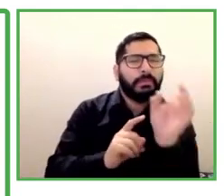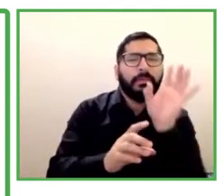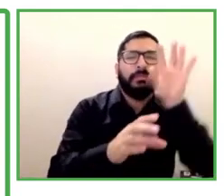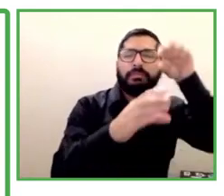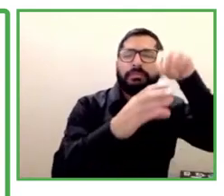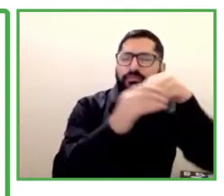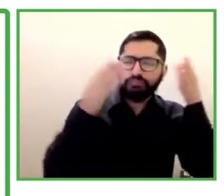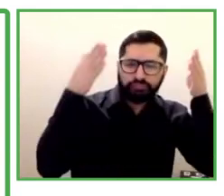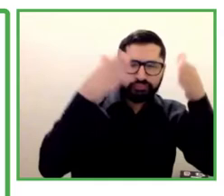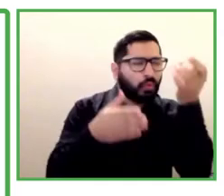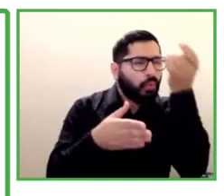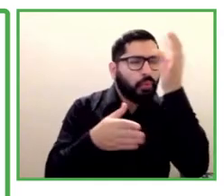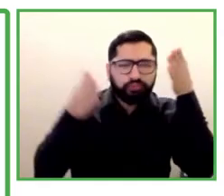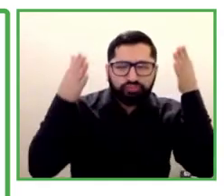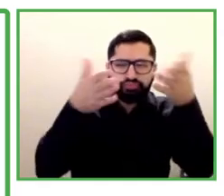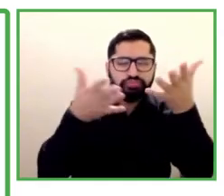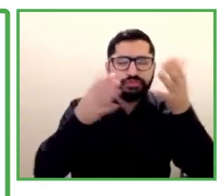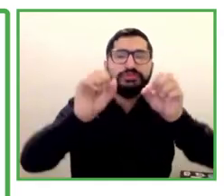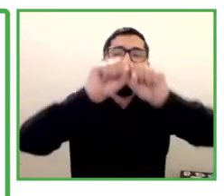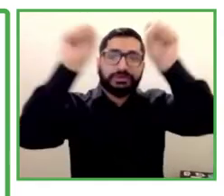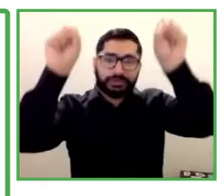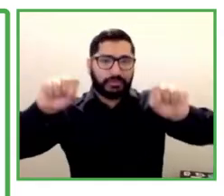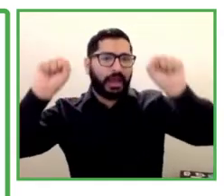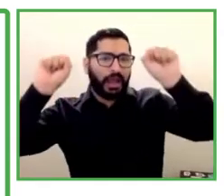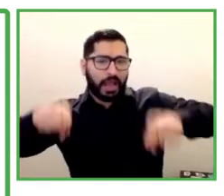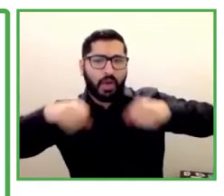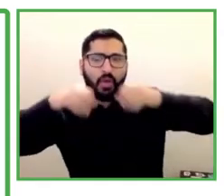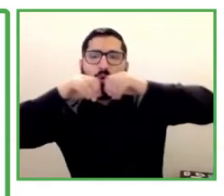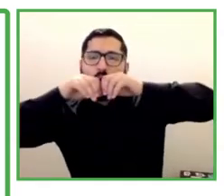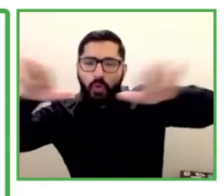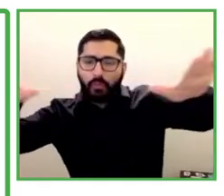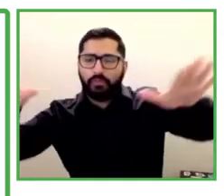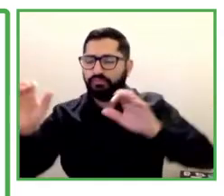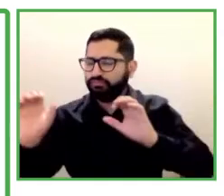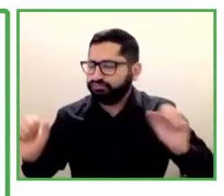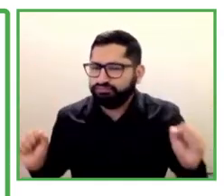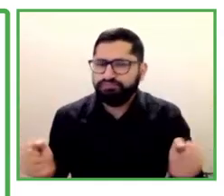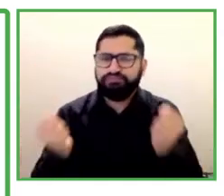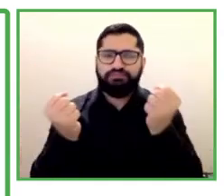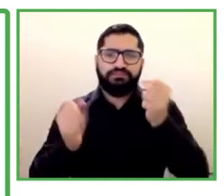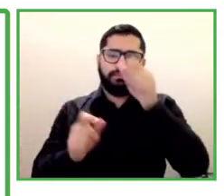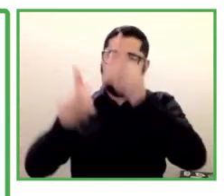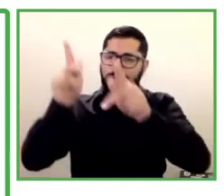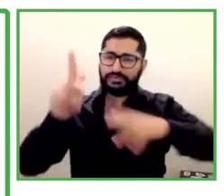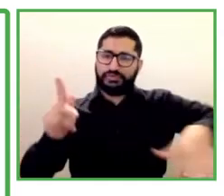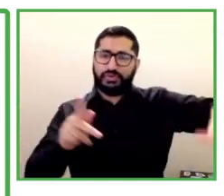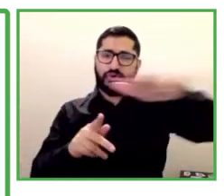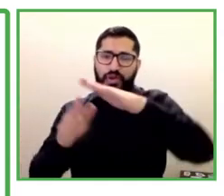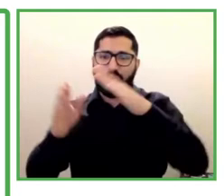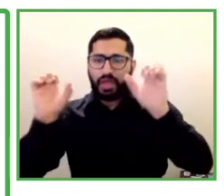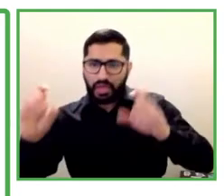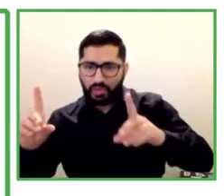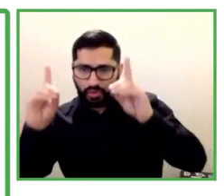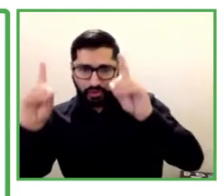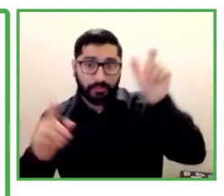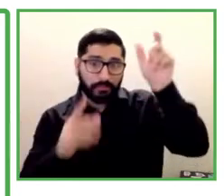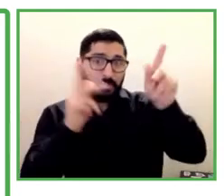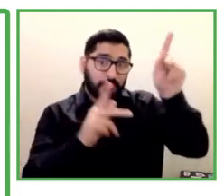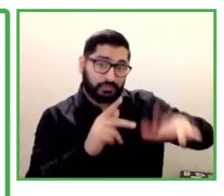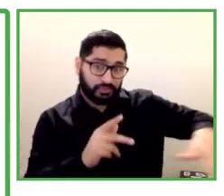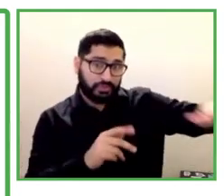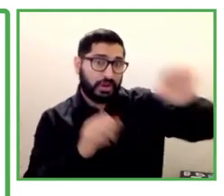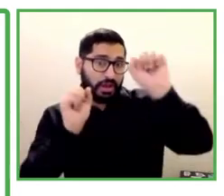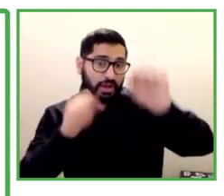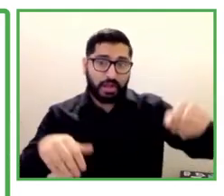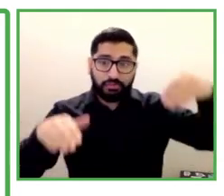students. Once the student enters the program, we take them through education and skills, training match their potential